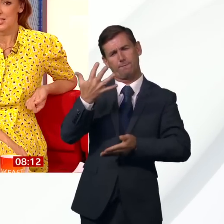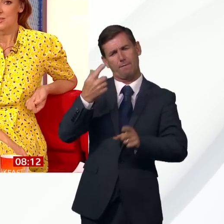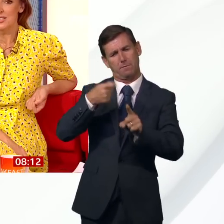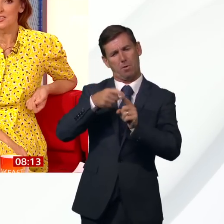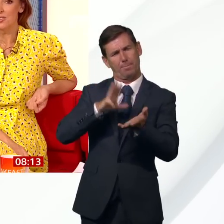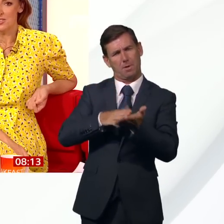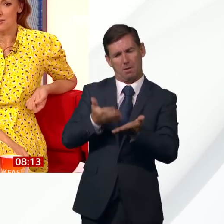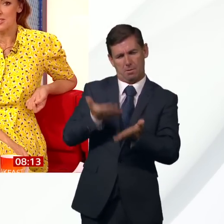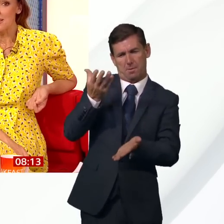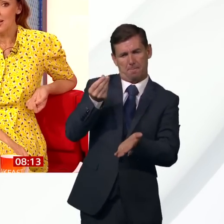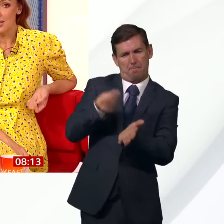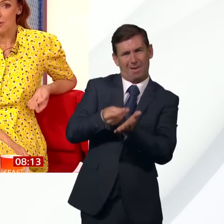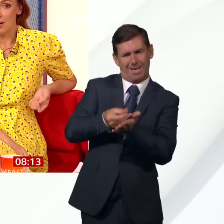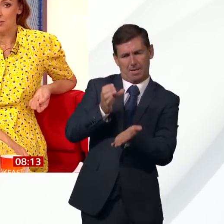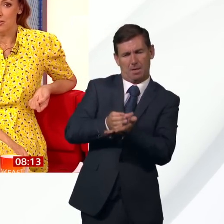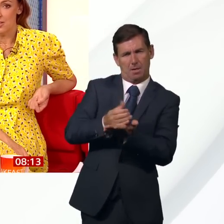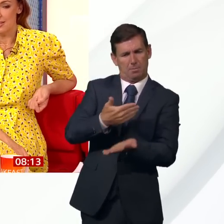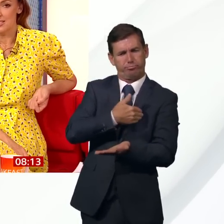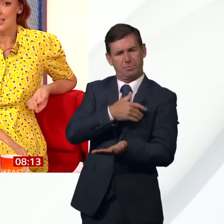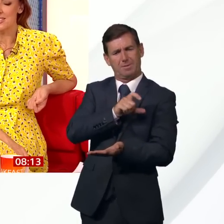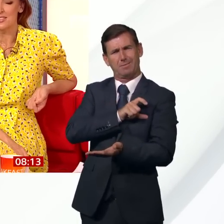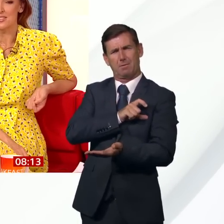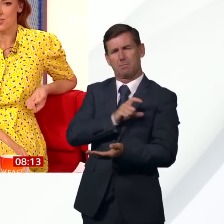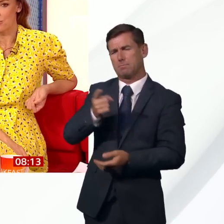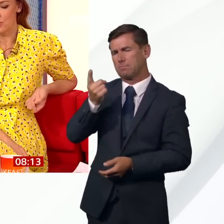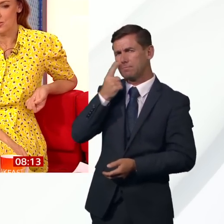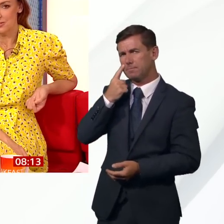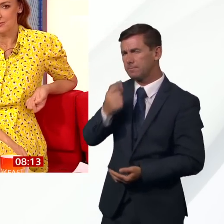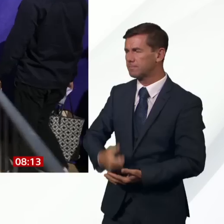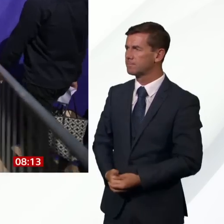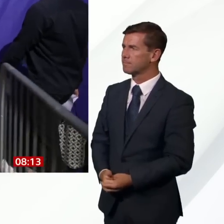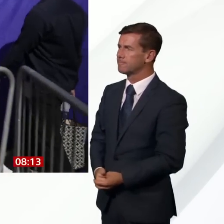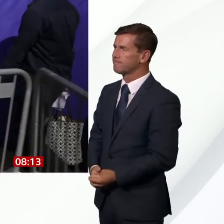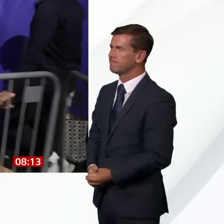charity. Daniel Rosny was in Hyde Park for the event and has sent us this report.